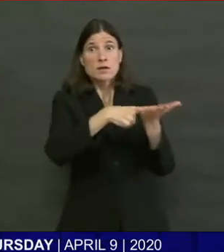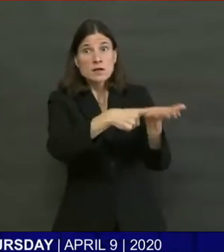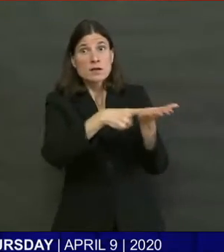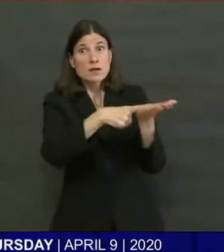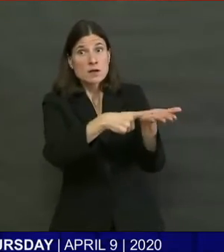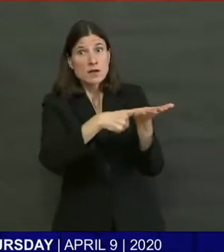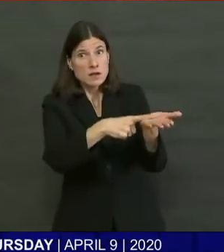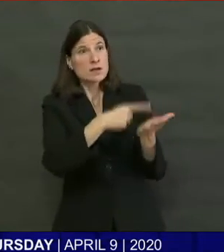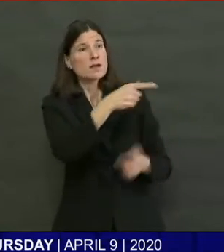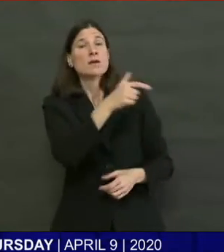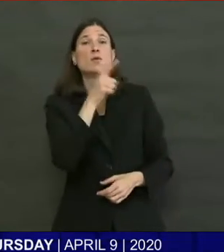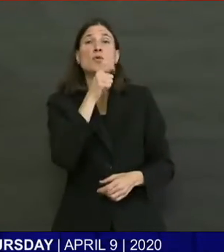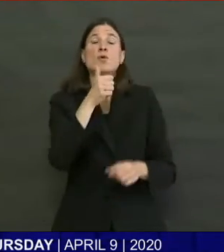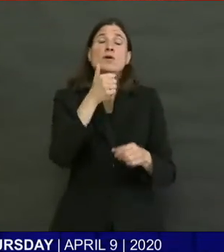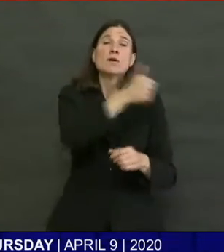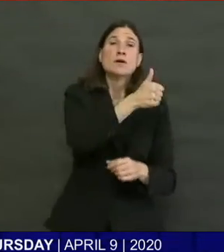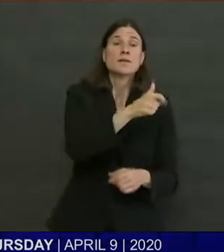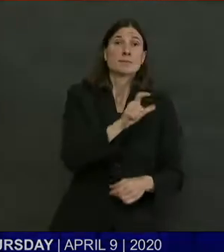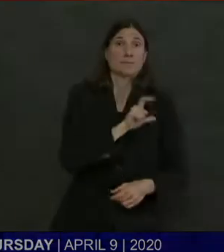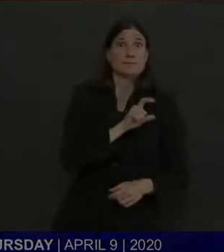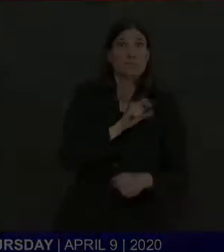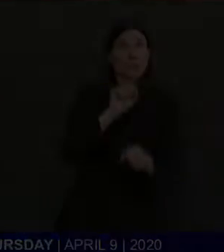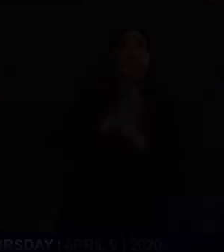all of the inmates safe as we get through this.